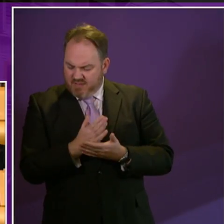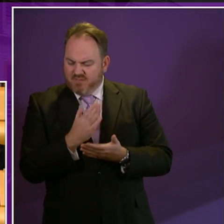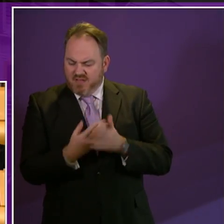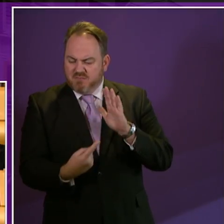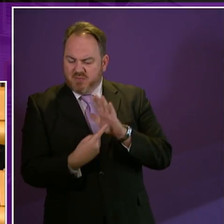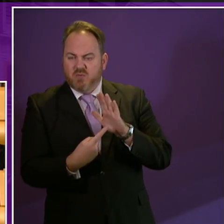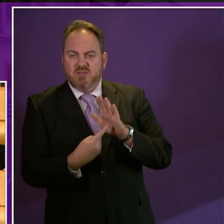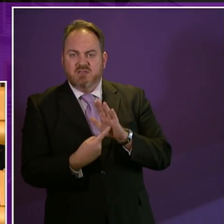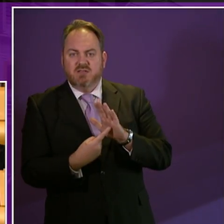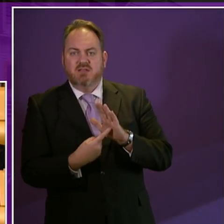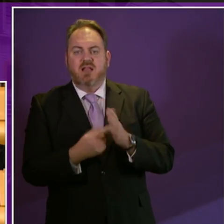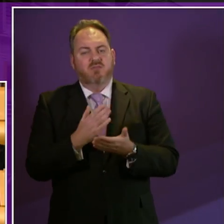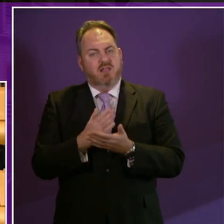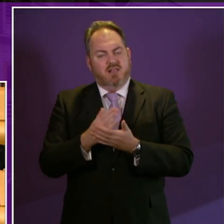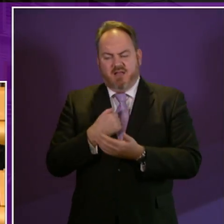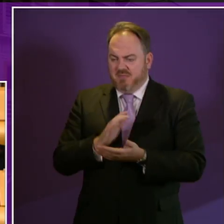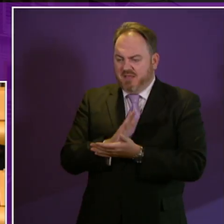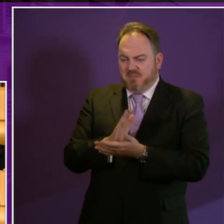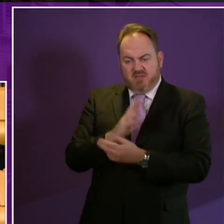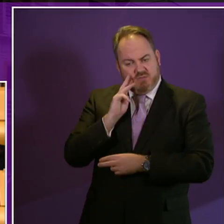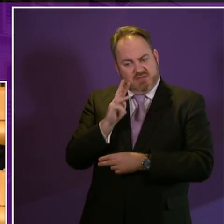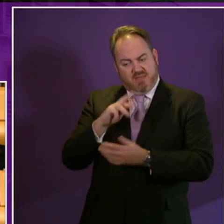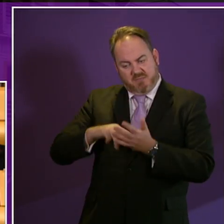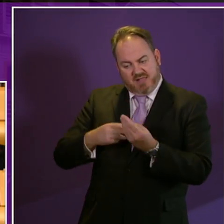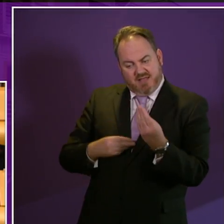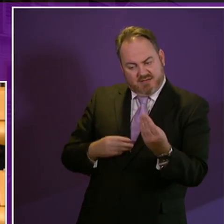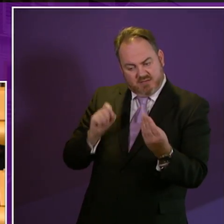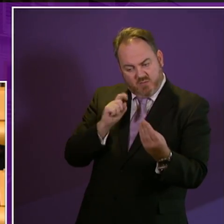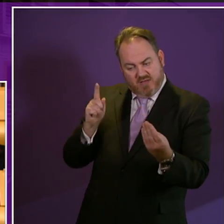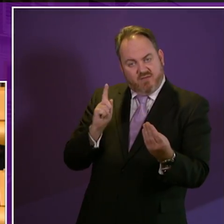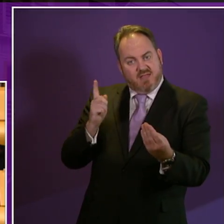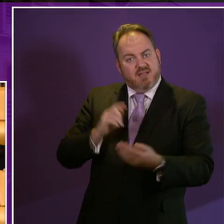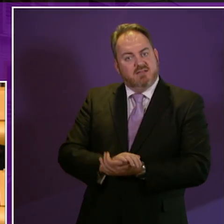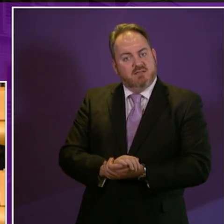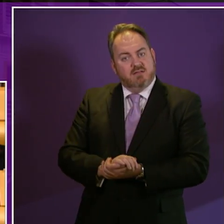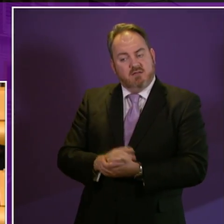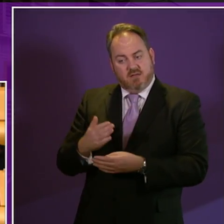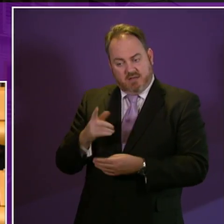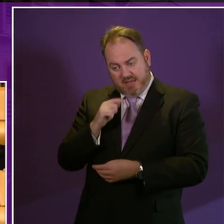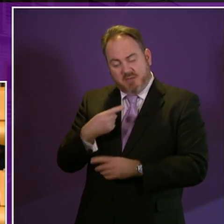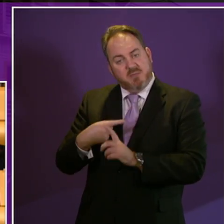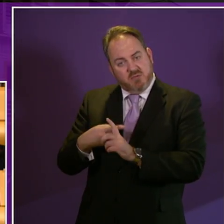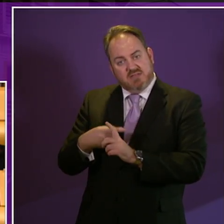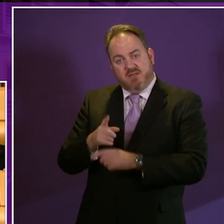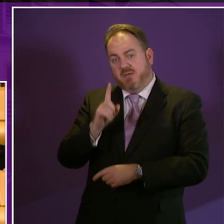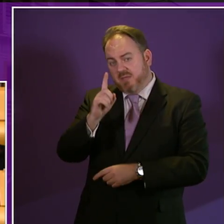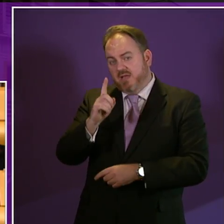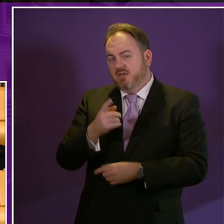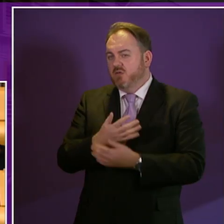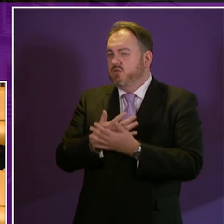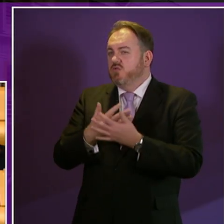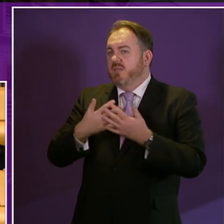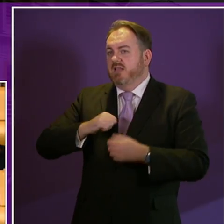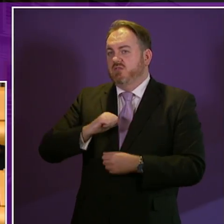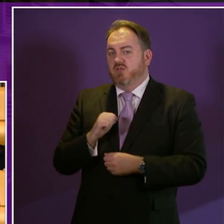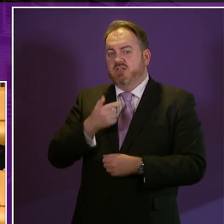and I'm glad to see this is recognised by the plan as much as work can be a positive force in our lives too many Scots work in jobs